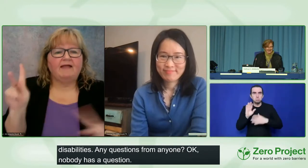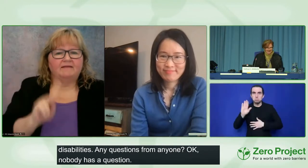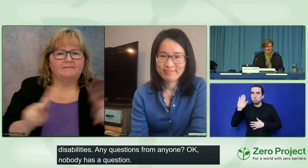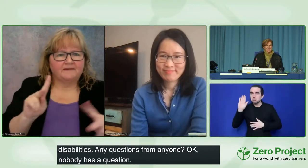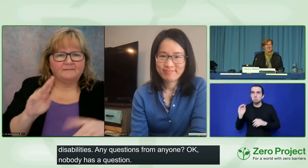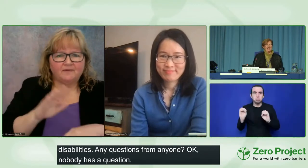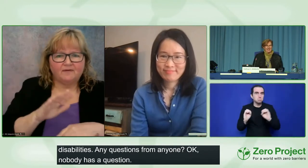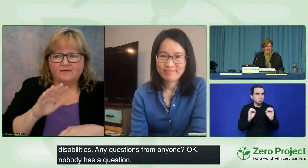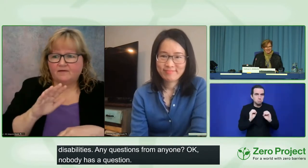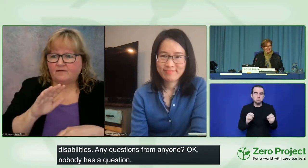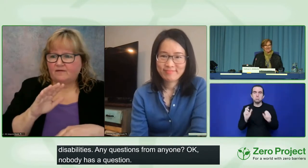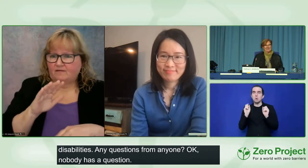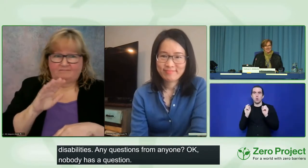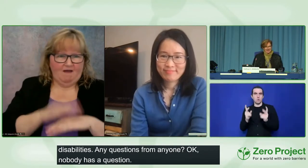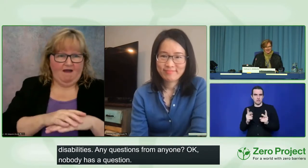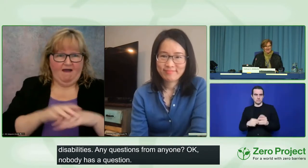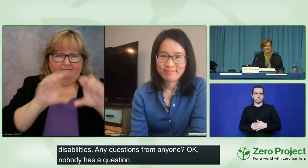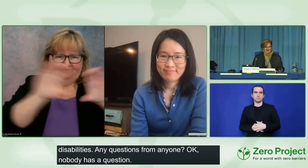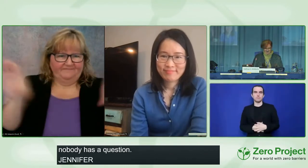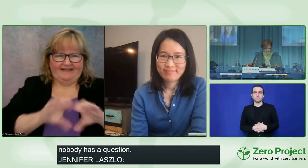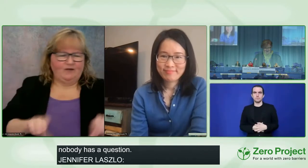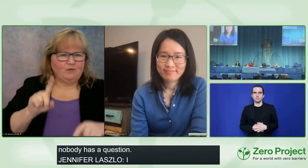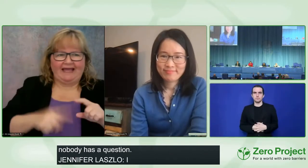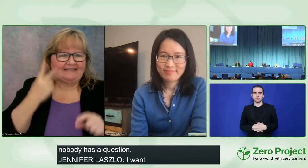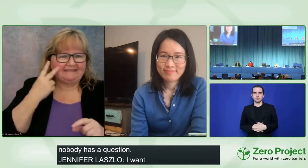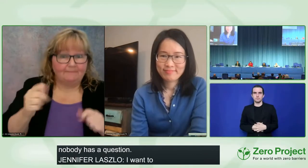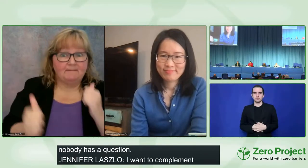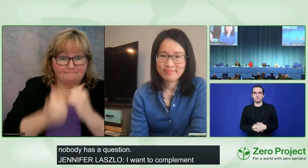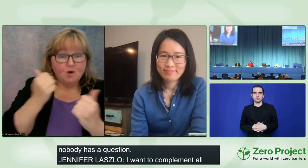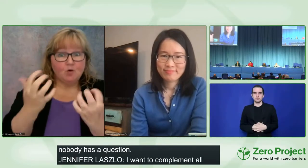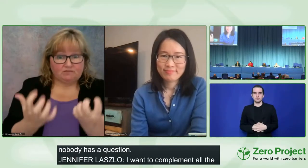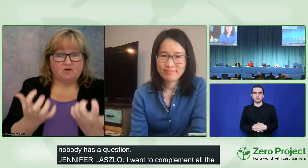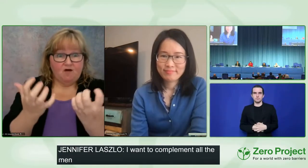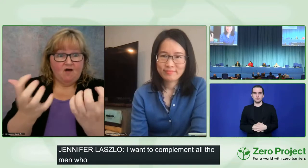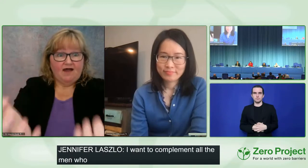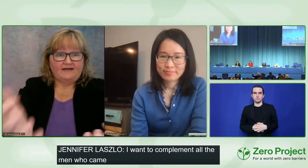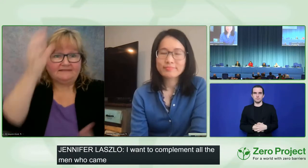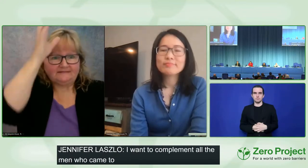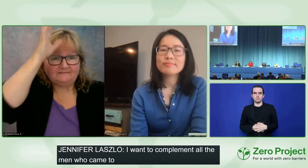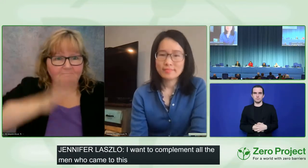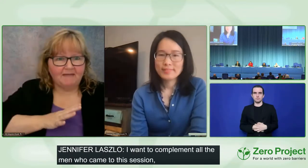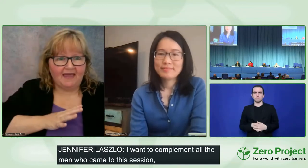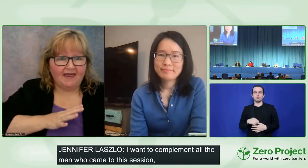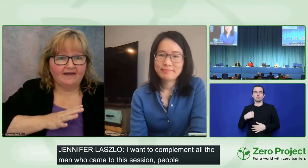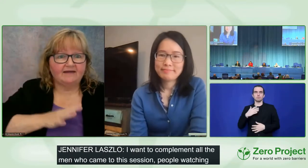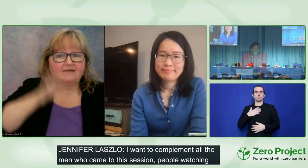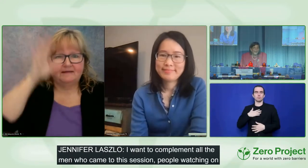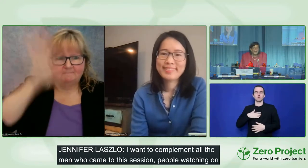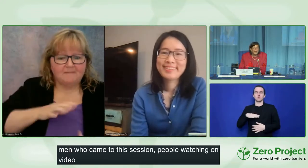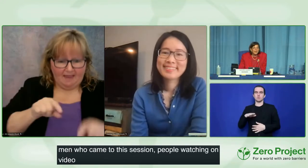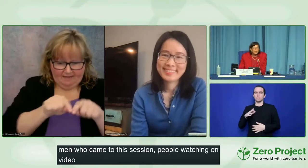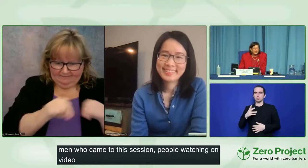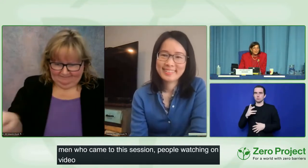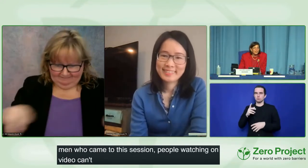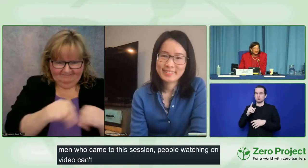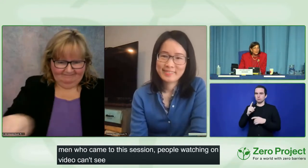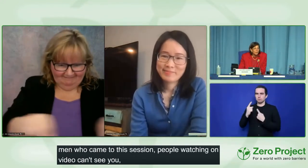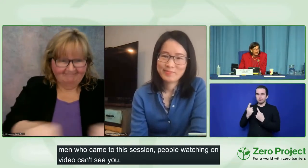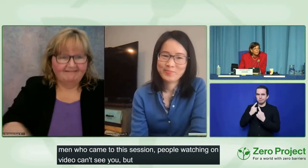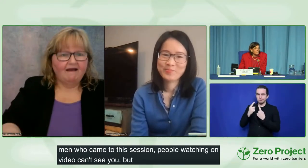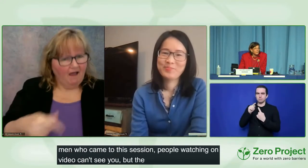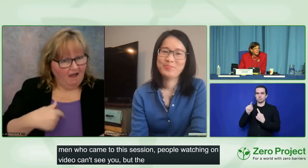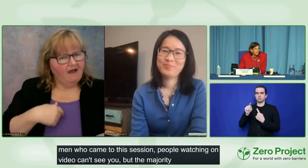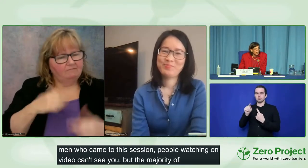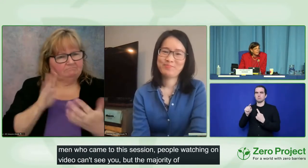see, but the majority of the audience are men. And the men are taking up the entire front rows. And I am just